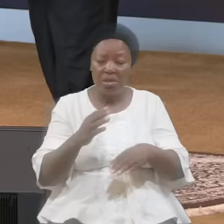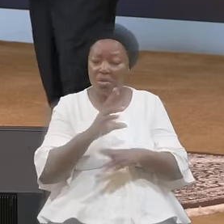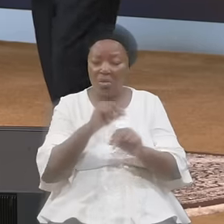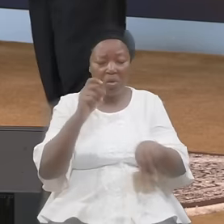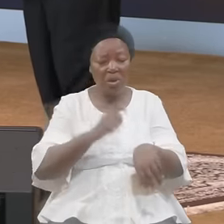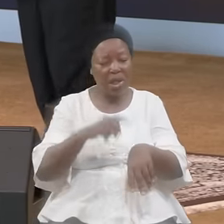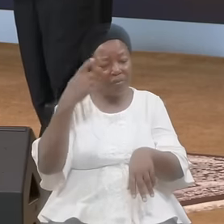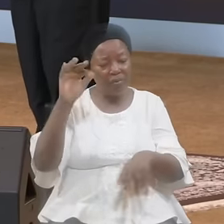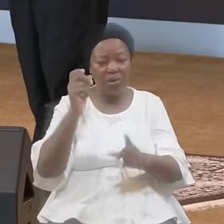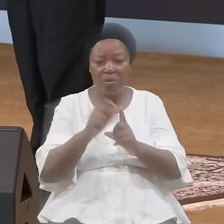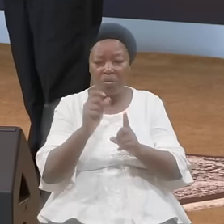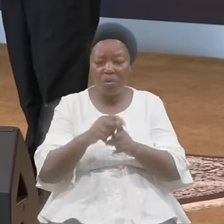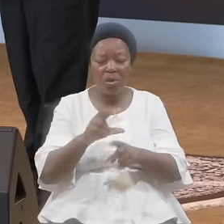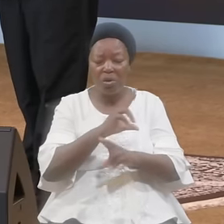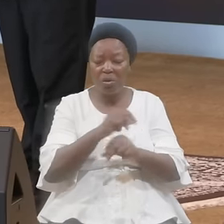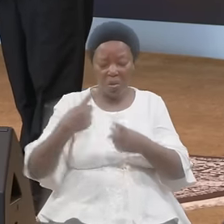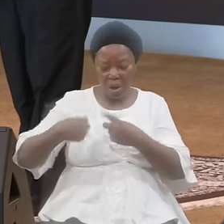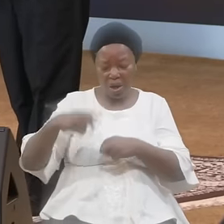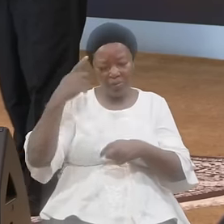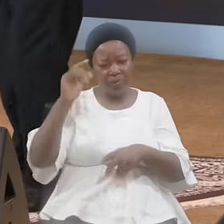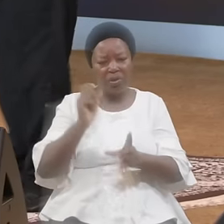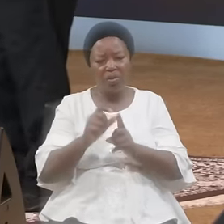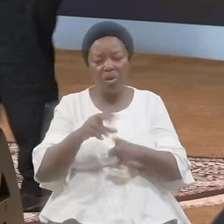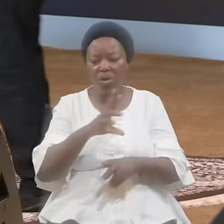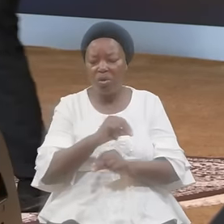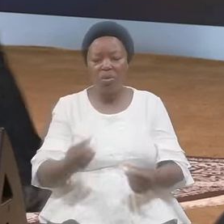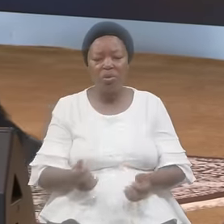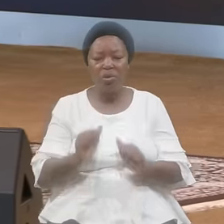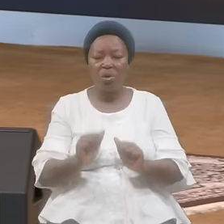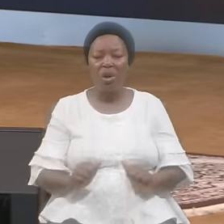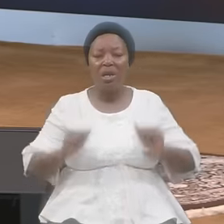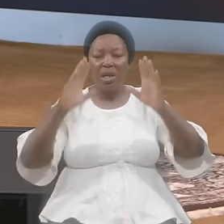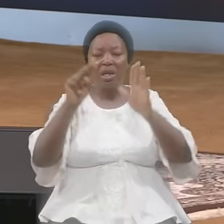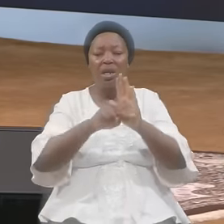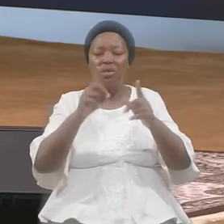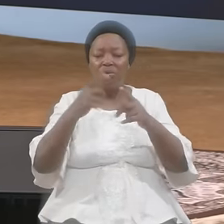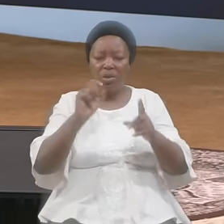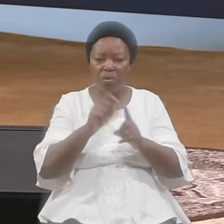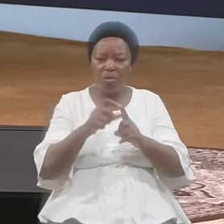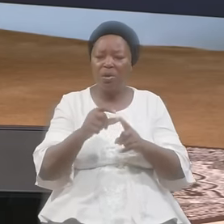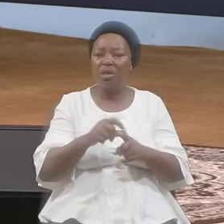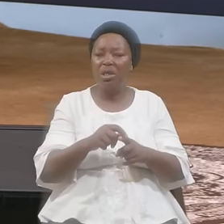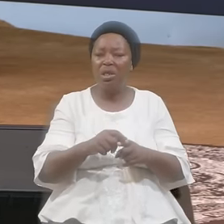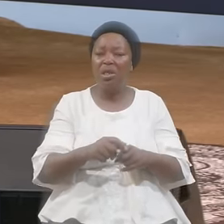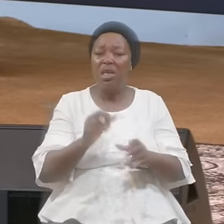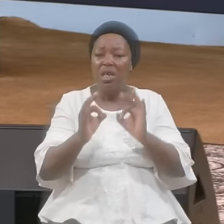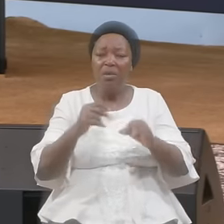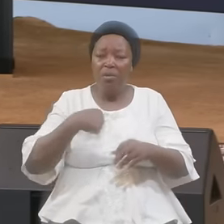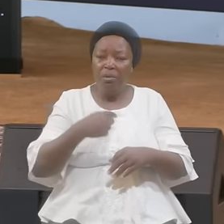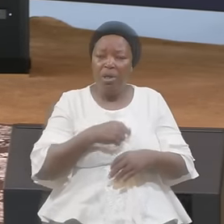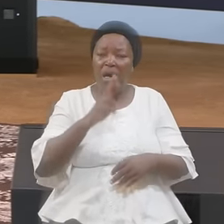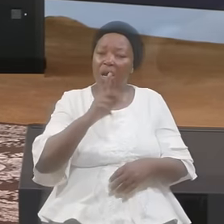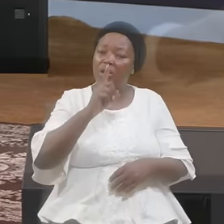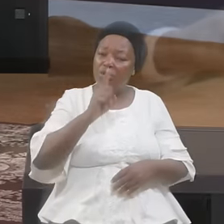Heart For The World No Surrenderness To The World No Submission To The World If We Are True